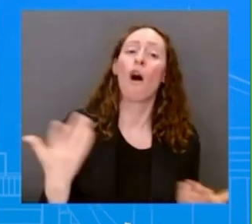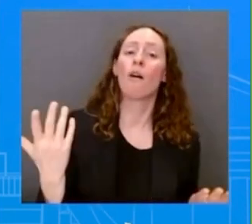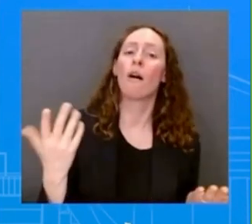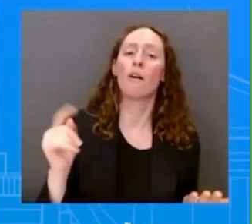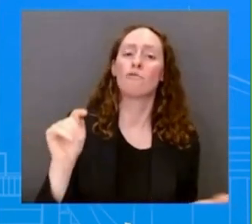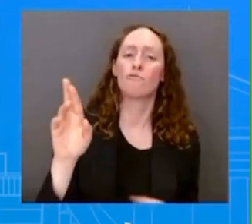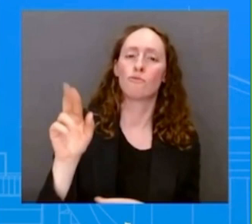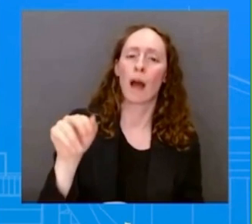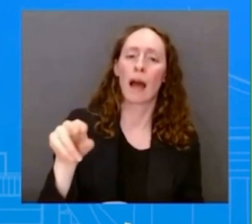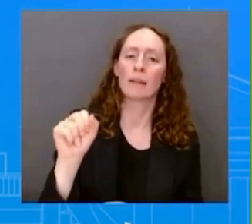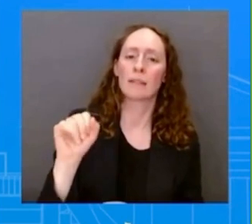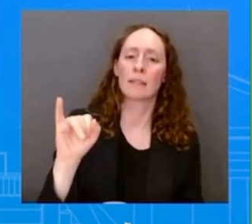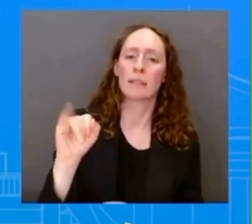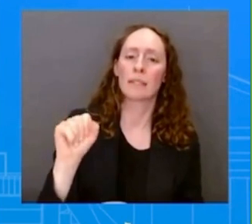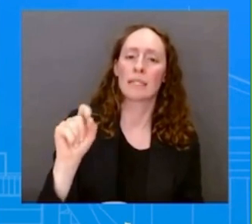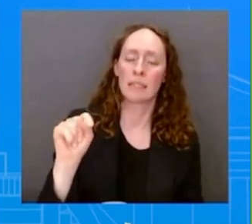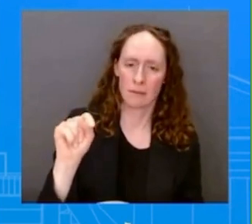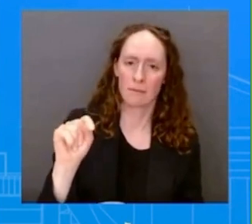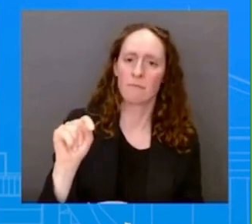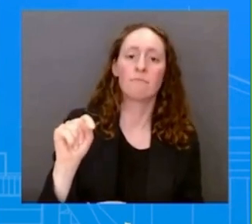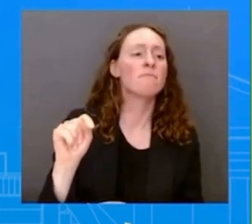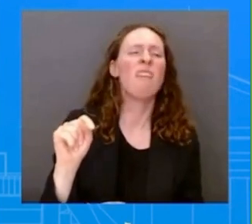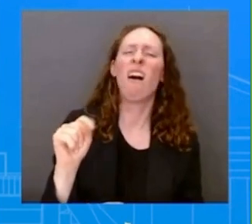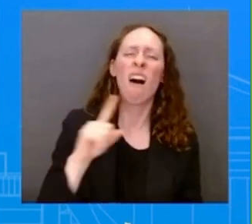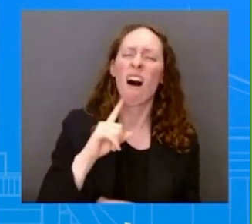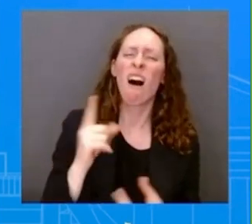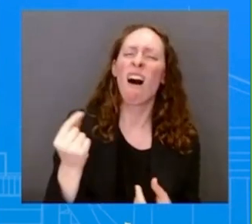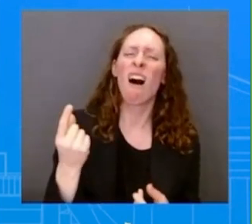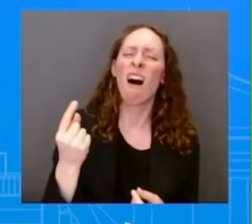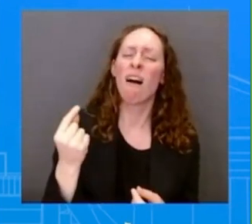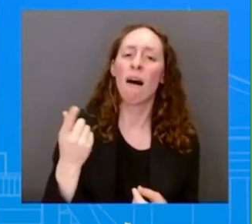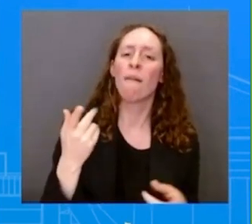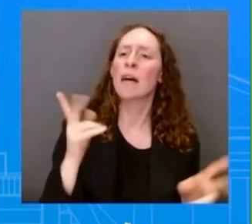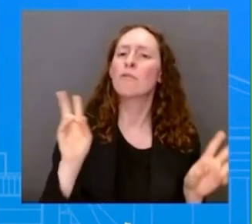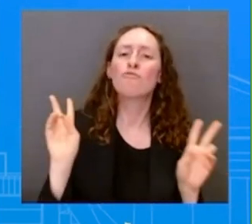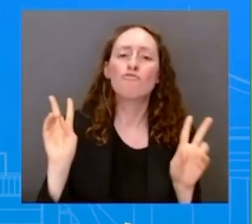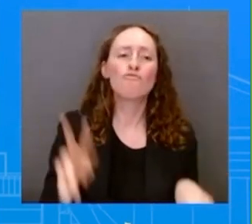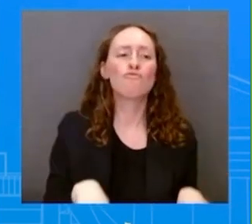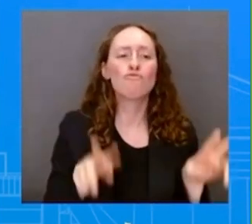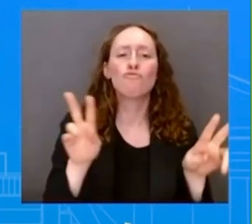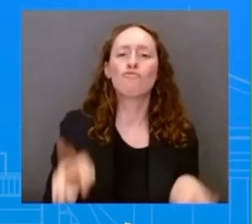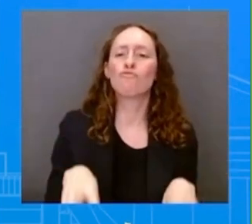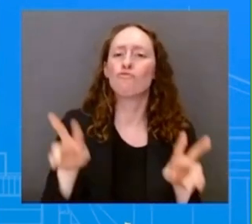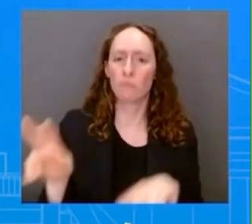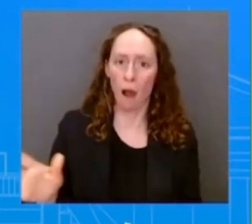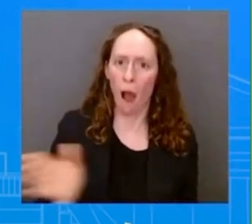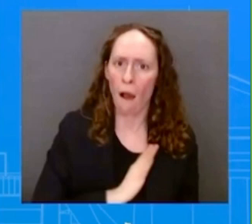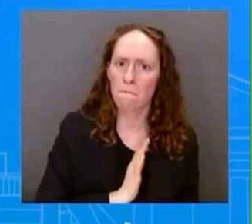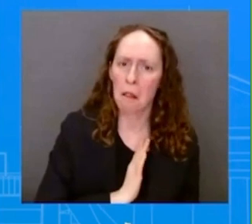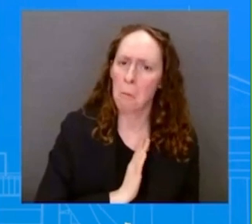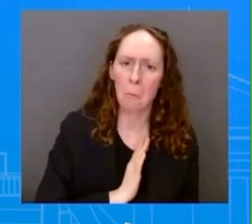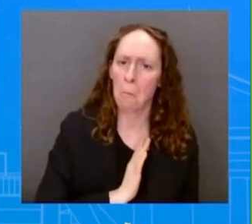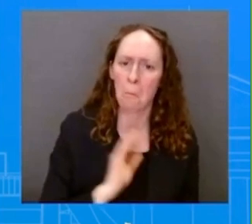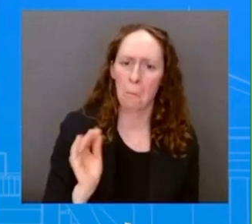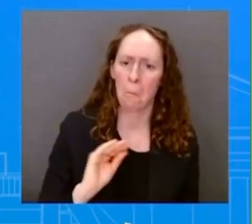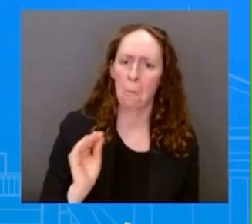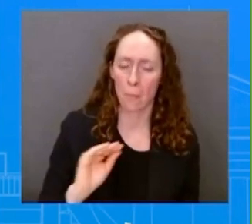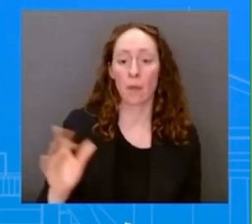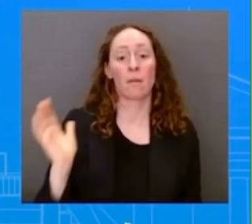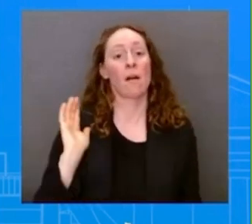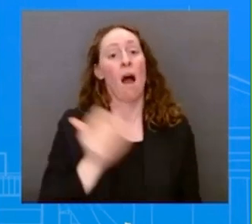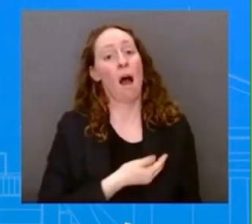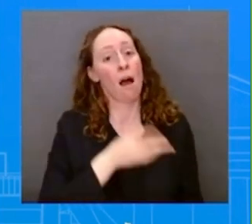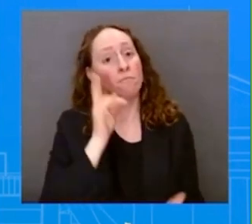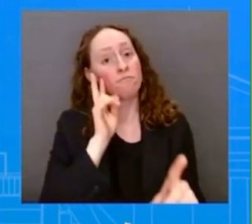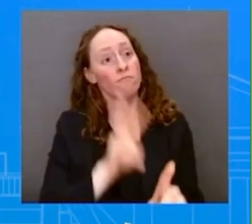-China policy which remains unchanged. It is Taiwan's decision to make these transits based on their own travel.